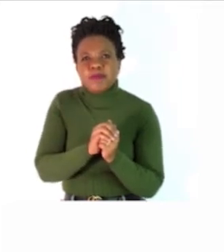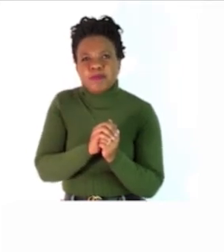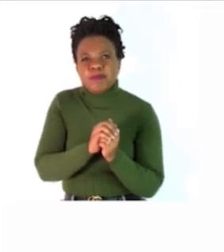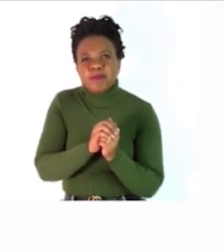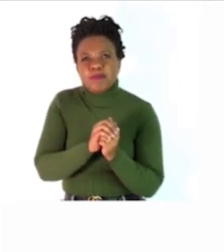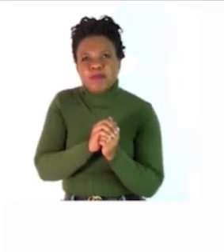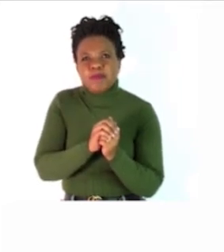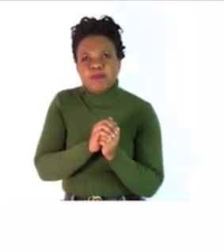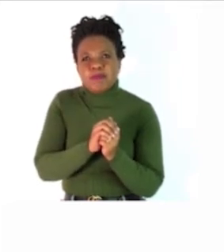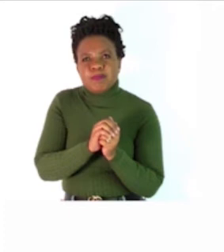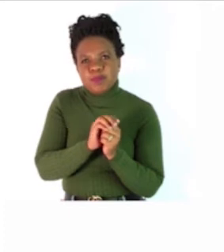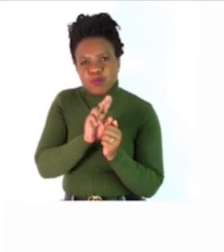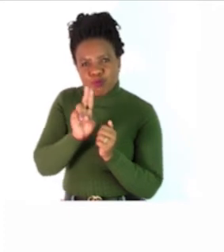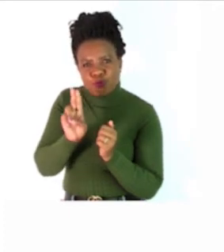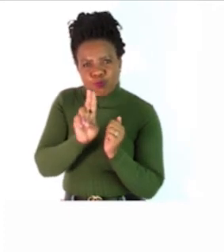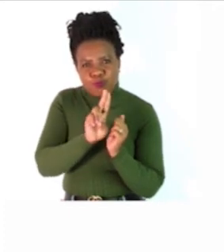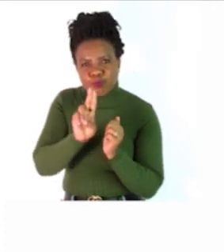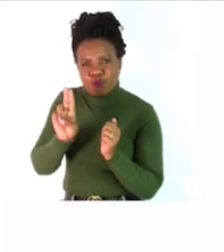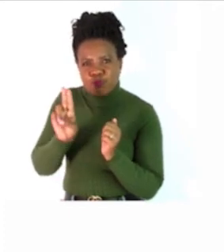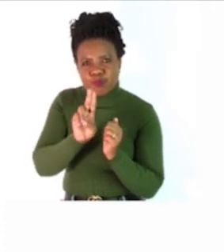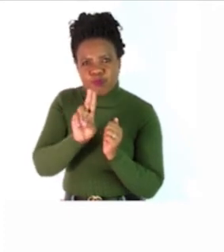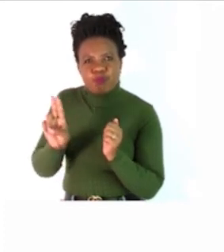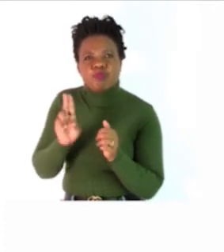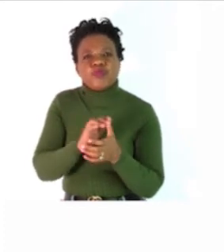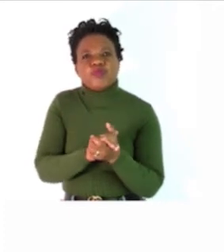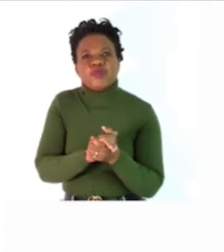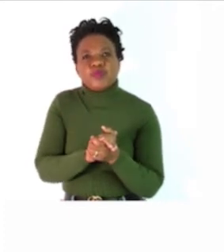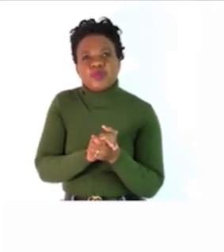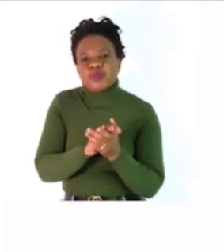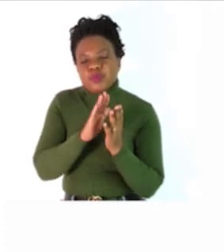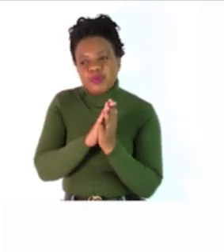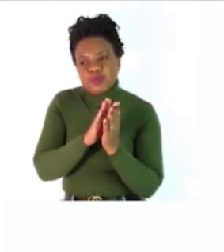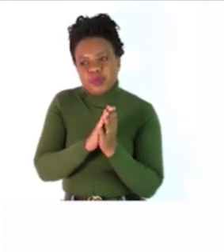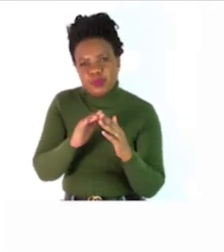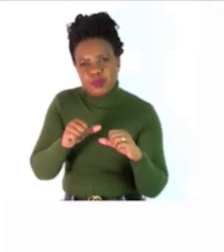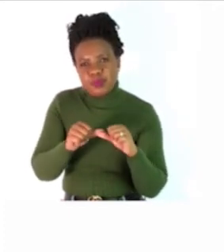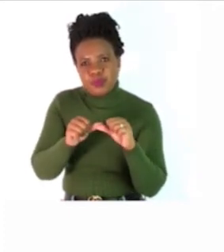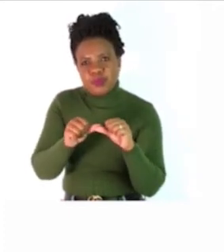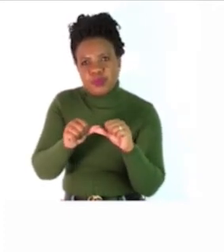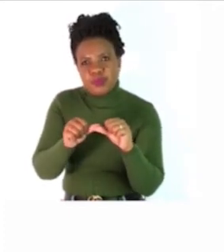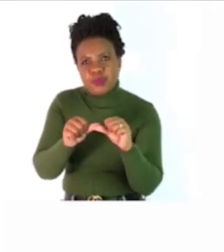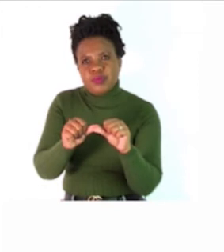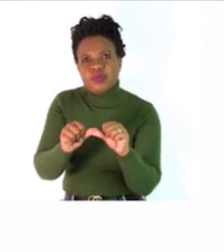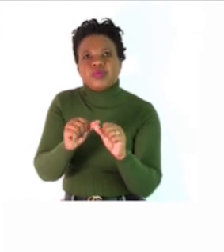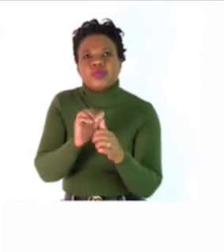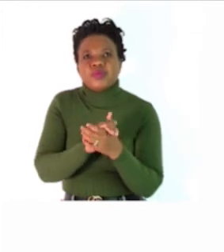i can color that one so do the same until you finish all the nouns given below